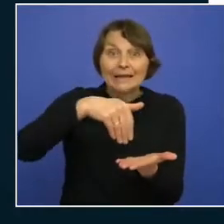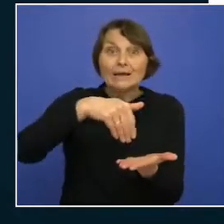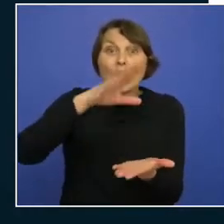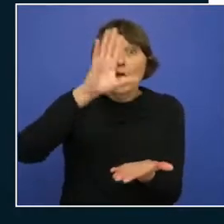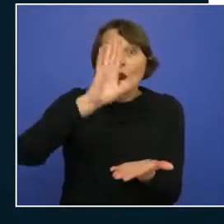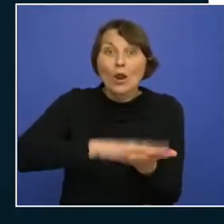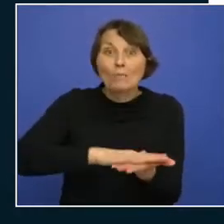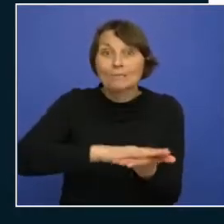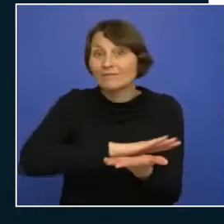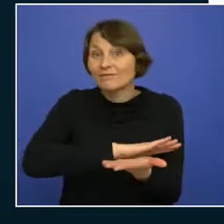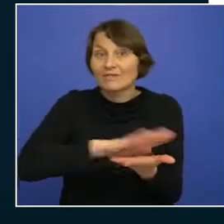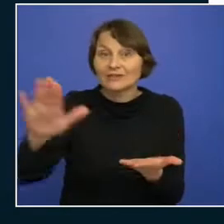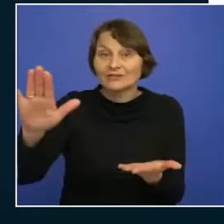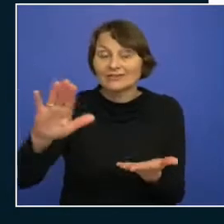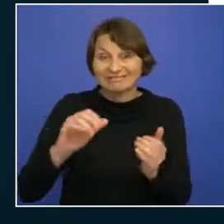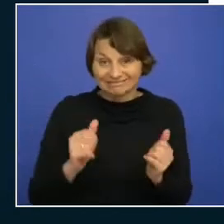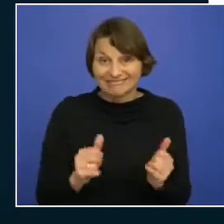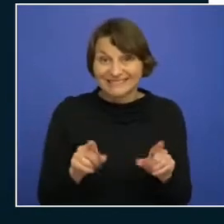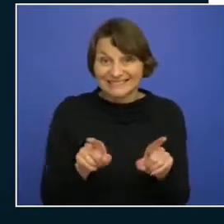remove something